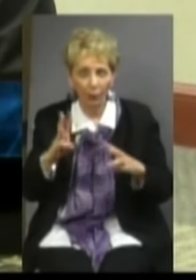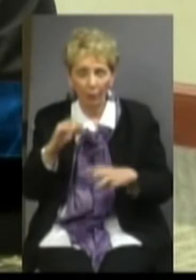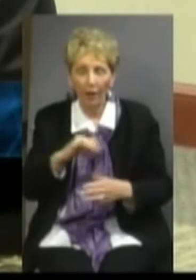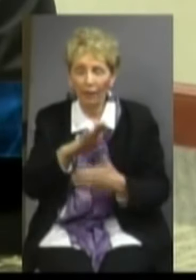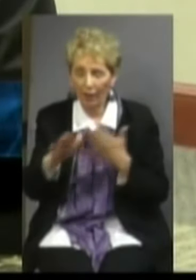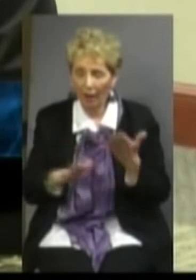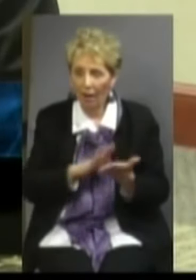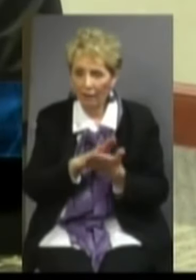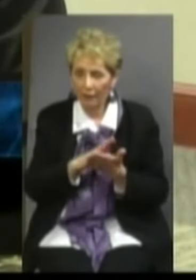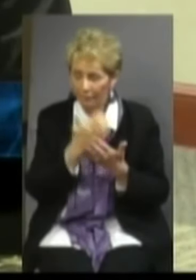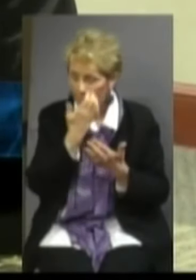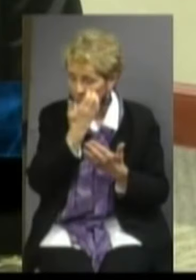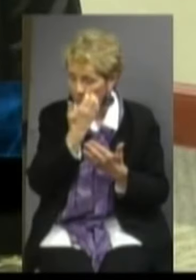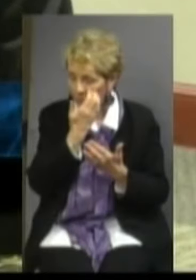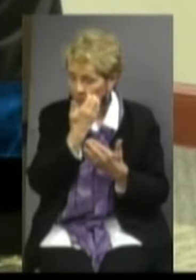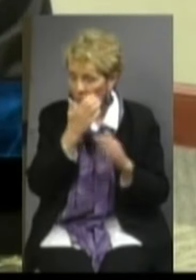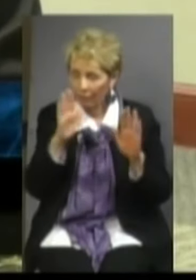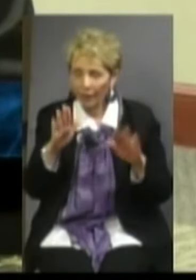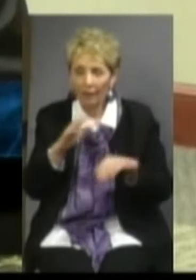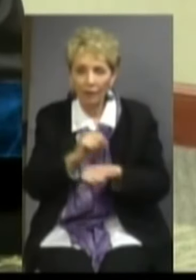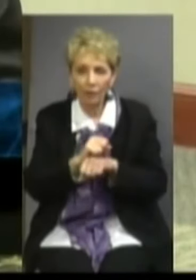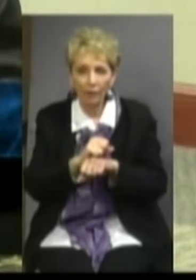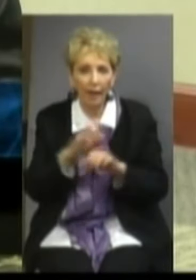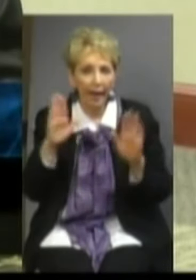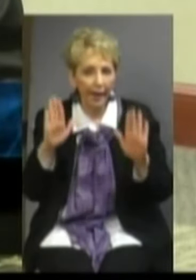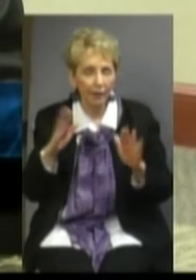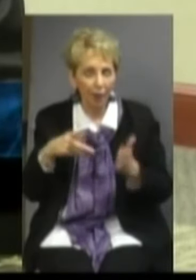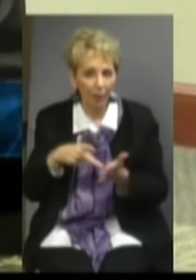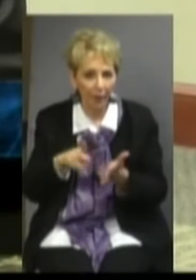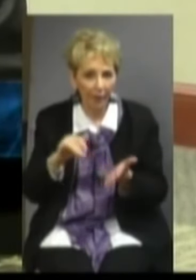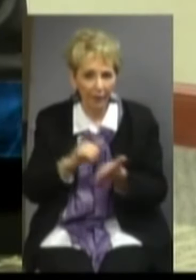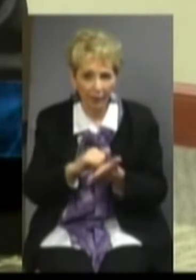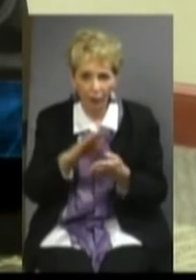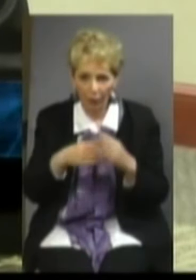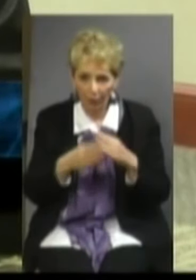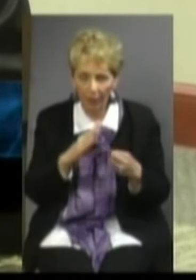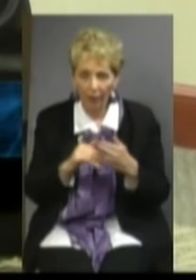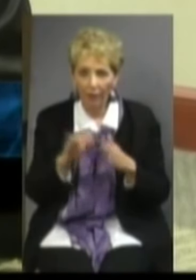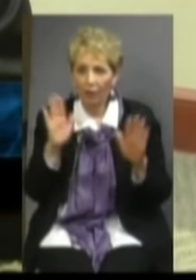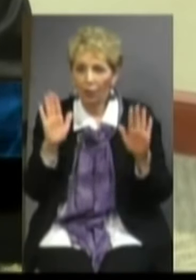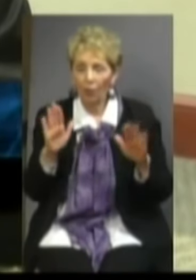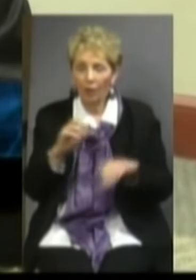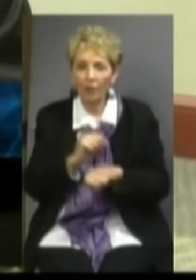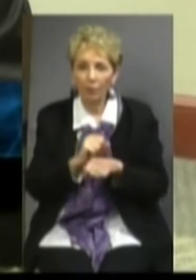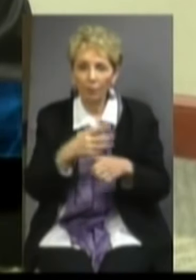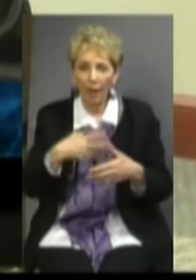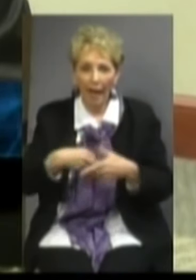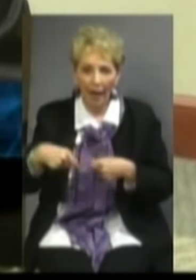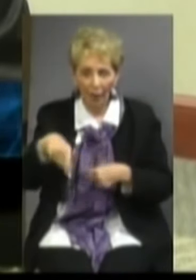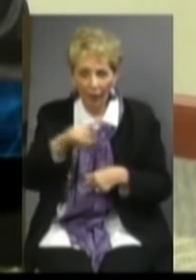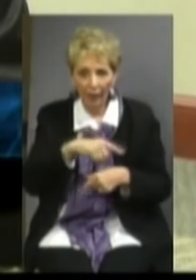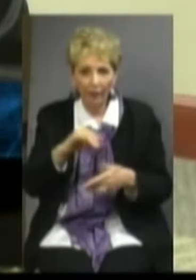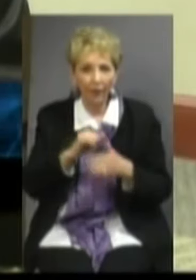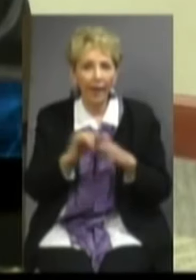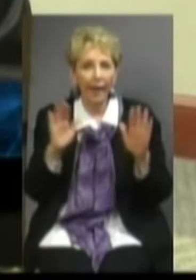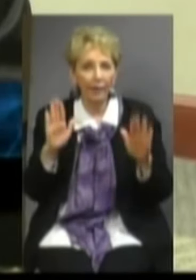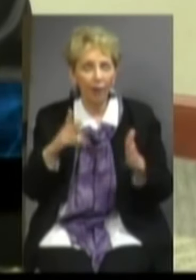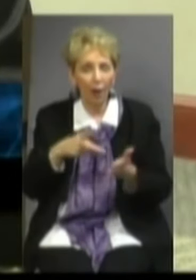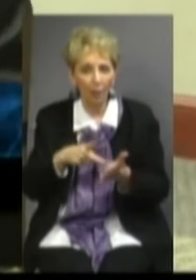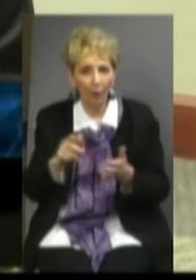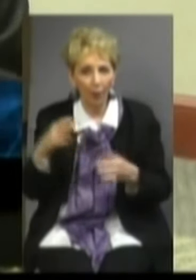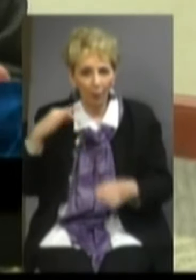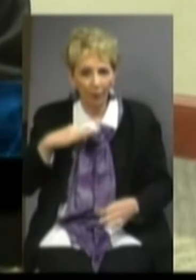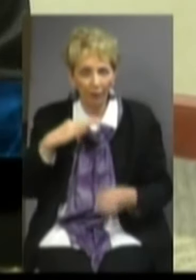college. There are great jobs with excellent pay in this community, terrific jobs that are out there, and those are excellent pay with